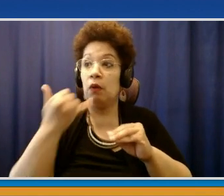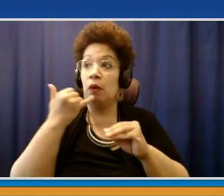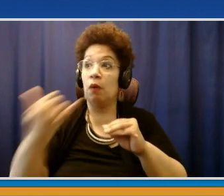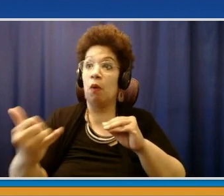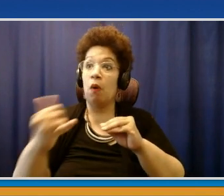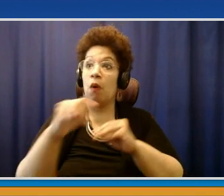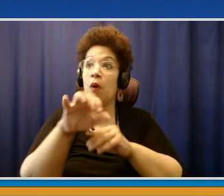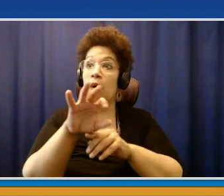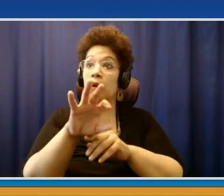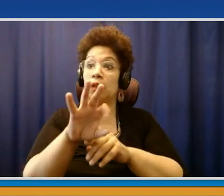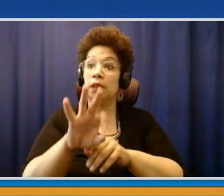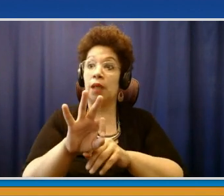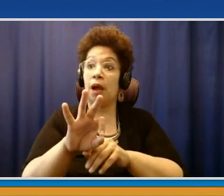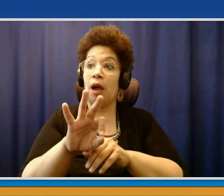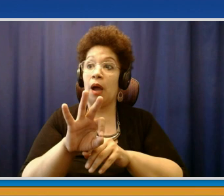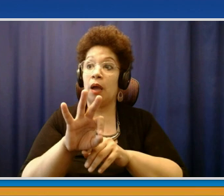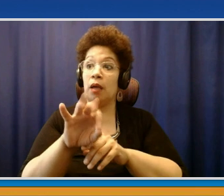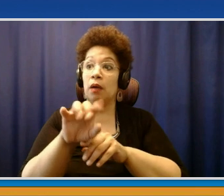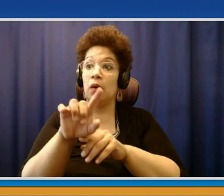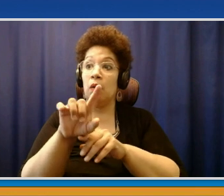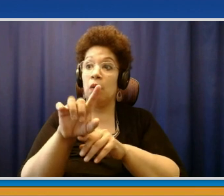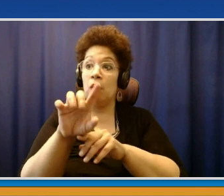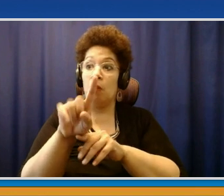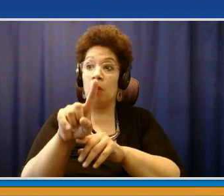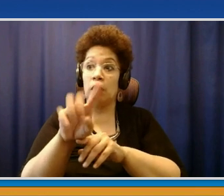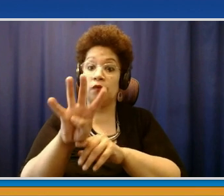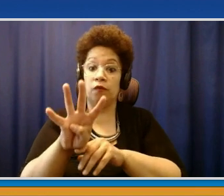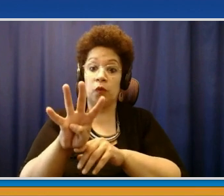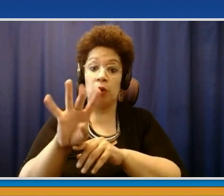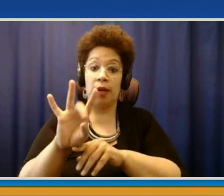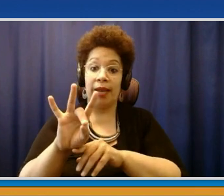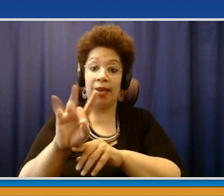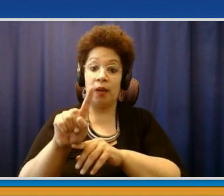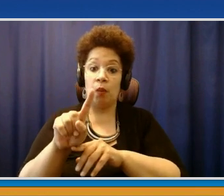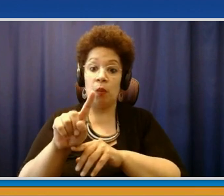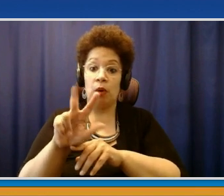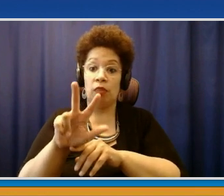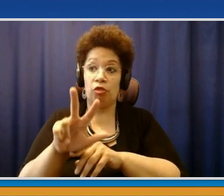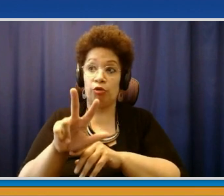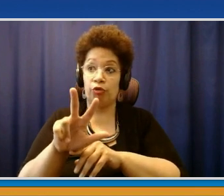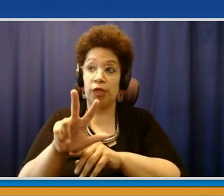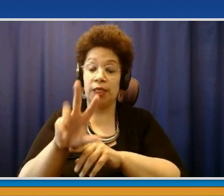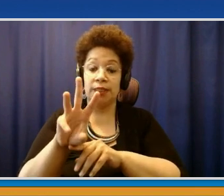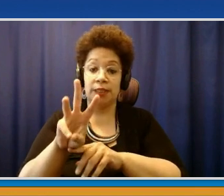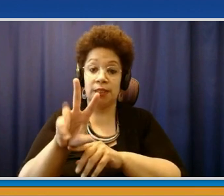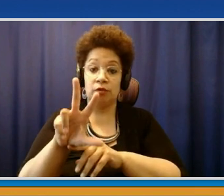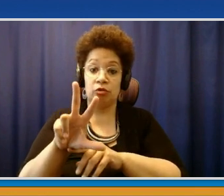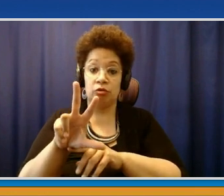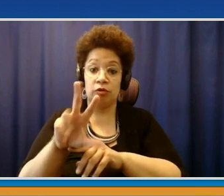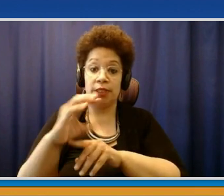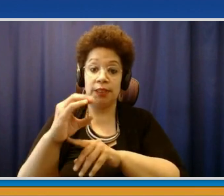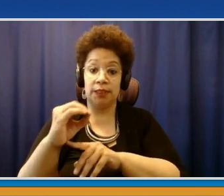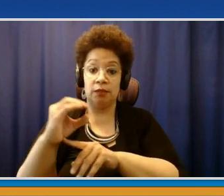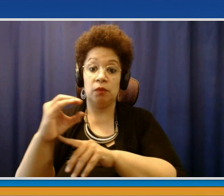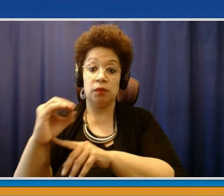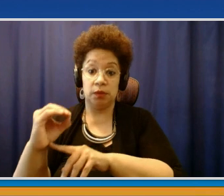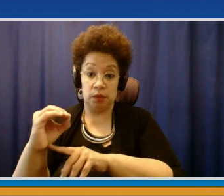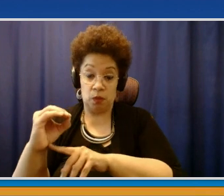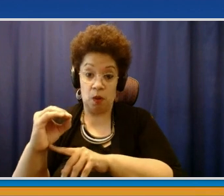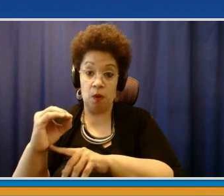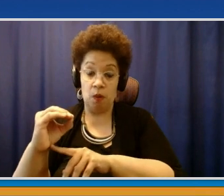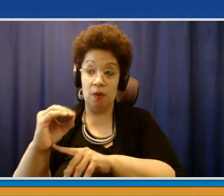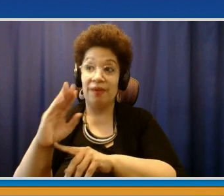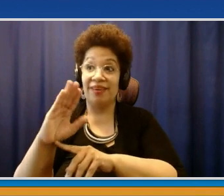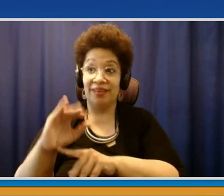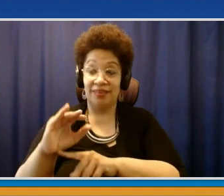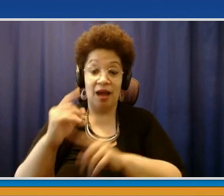the homebound team come out to you. And as a homebound individual, any age is eligible to receive